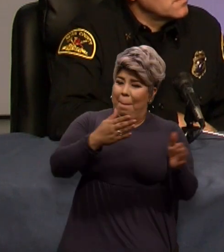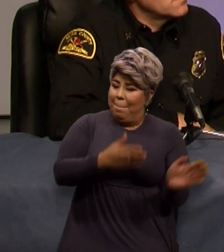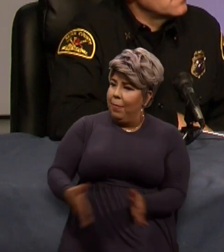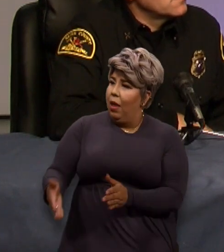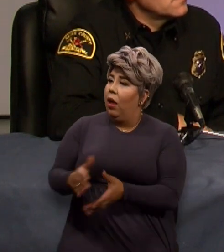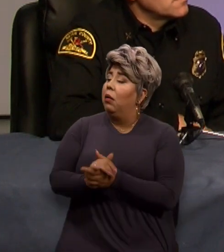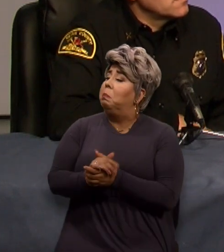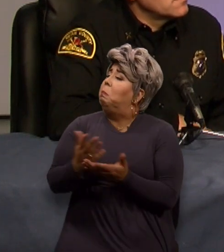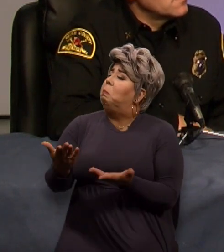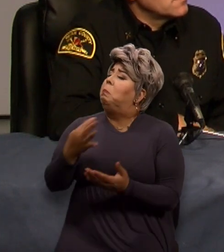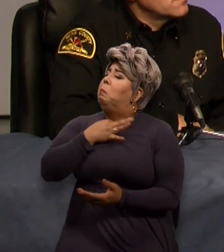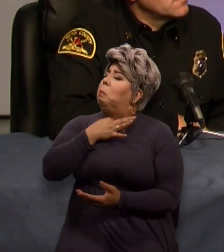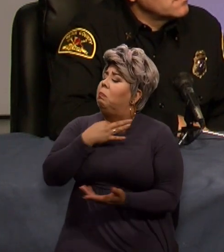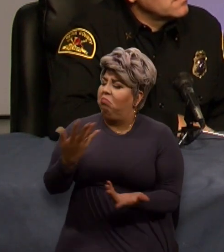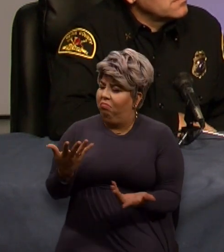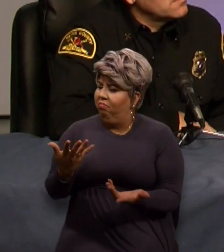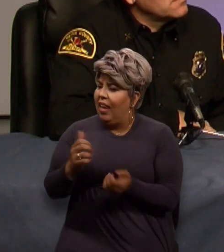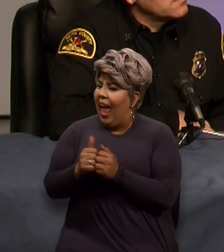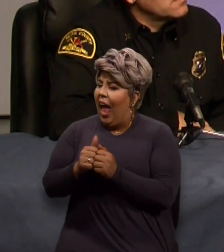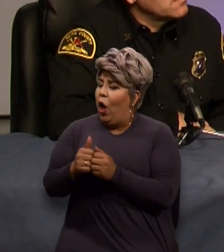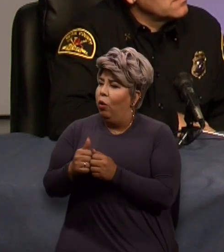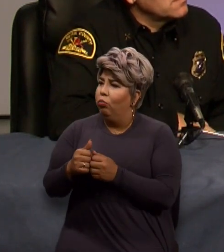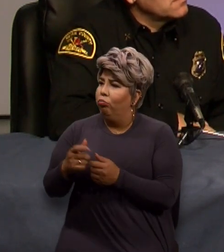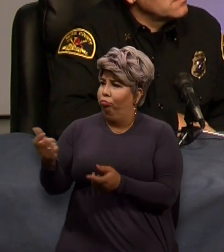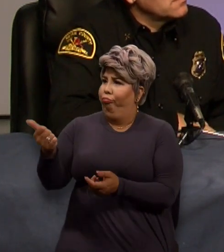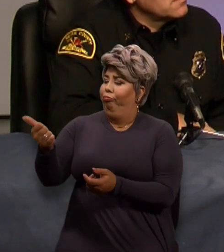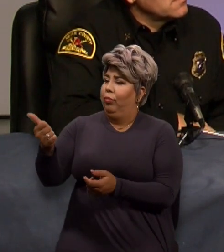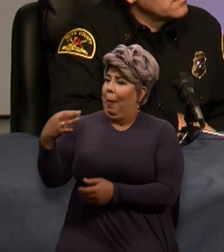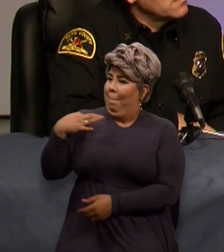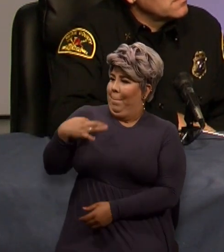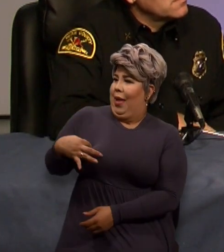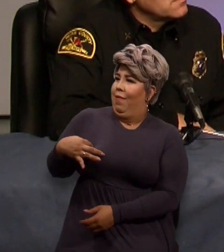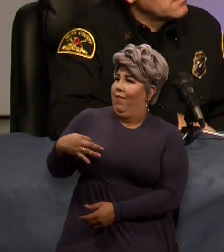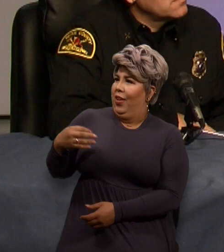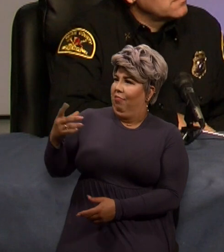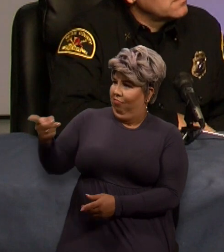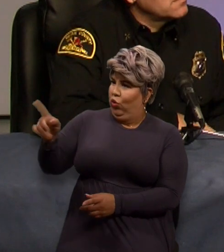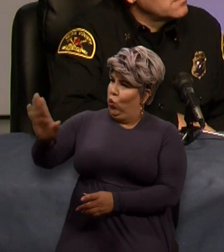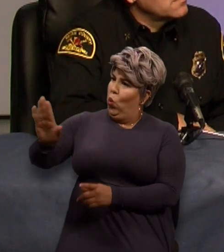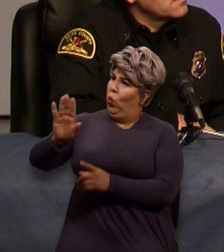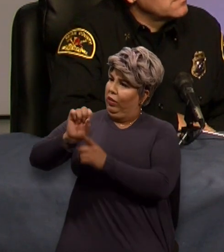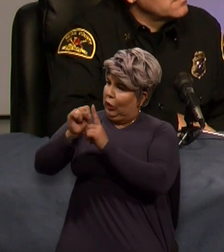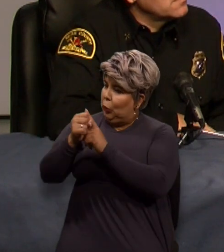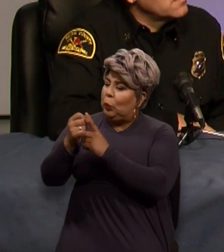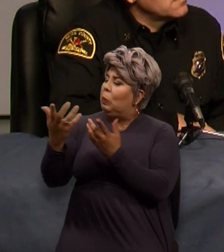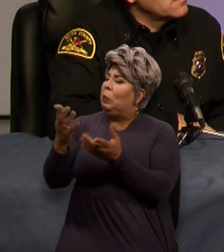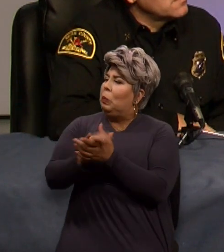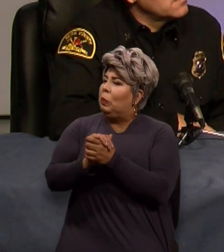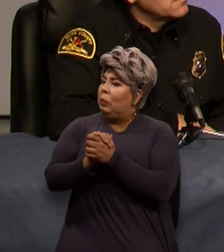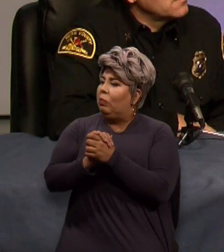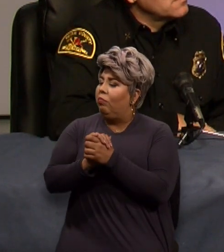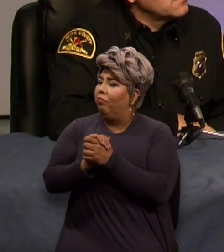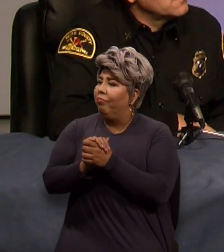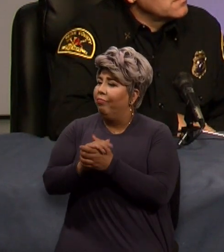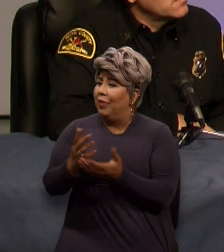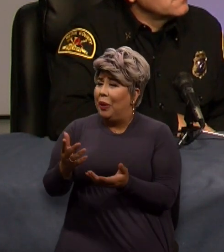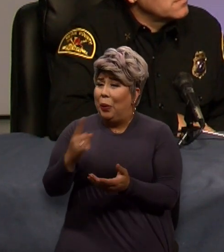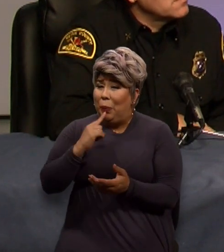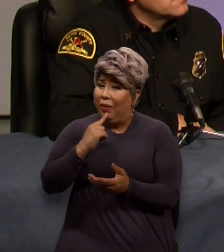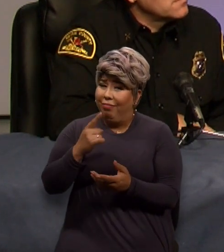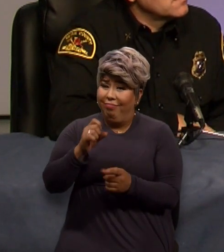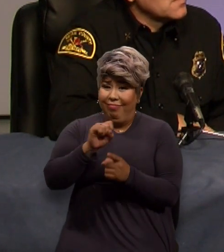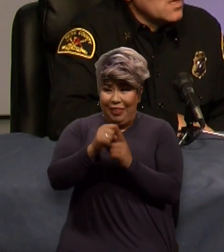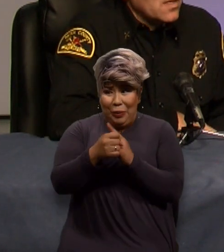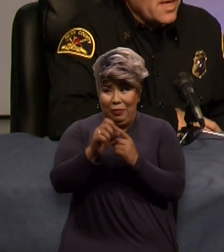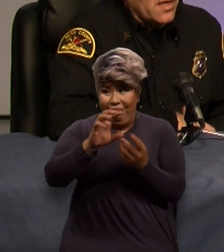How have you seen it kind of work in action in responding to an emergency when really seconds and